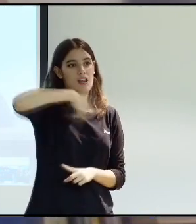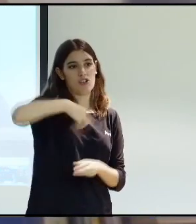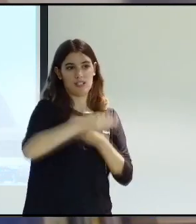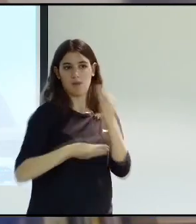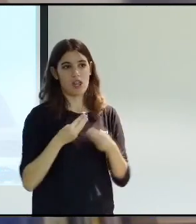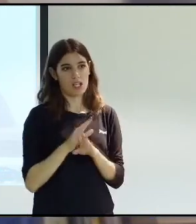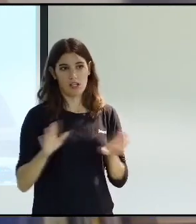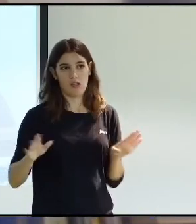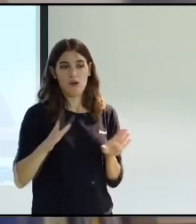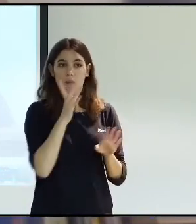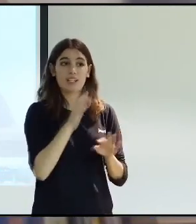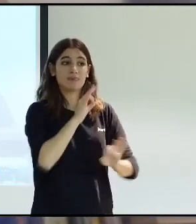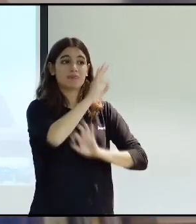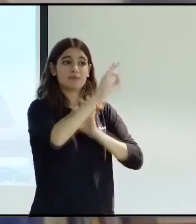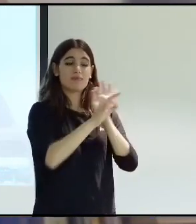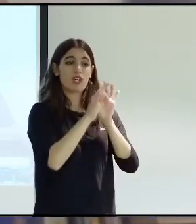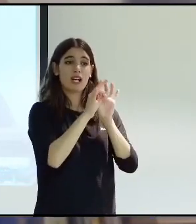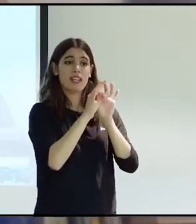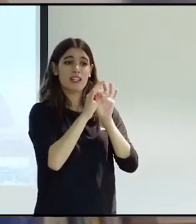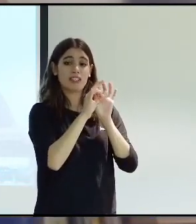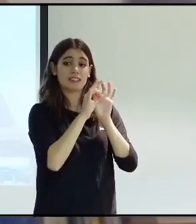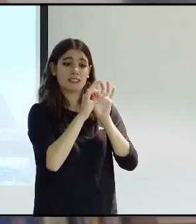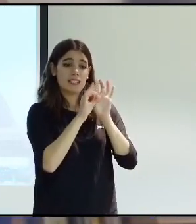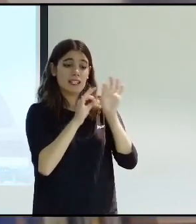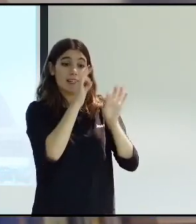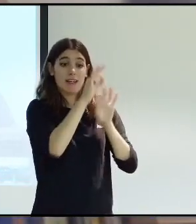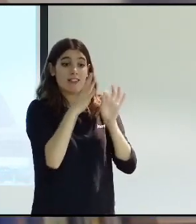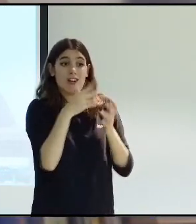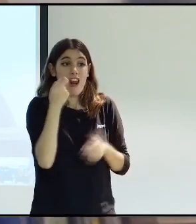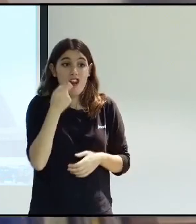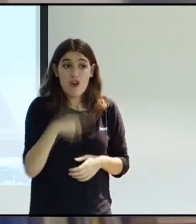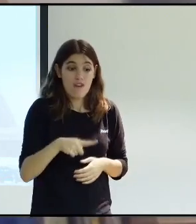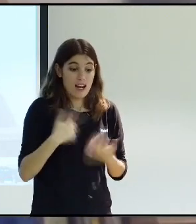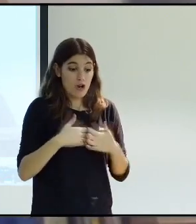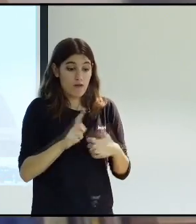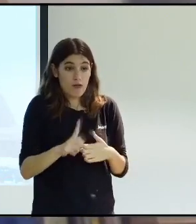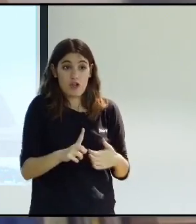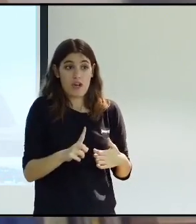showing that there are organizations which are no longer,